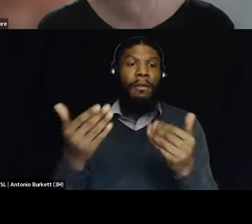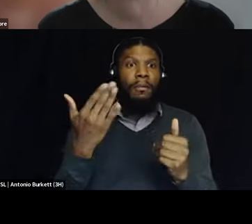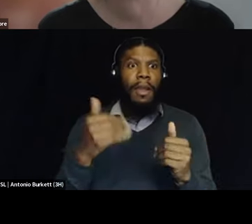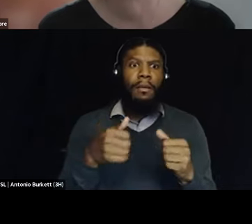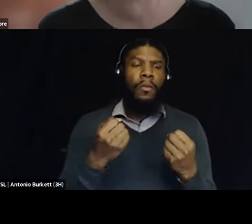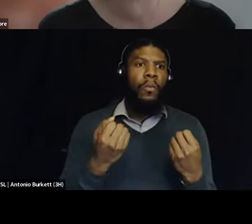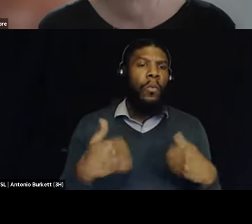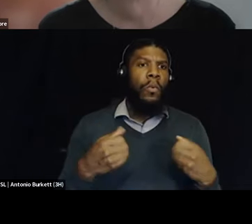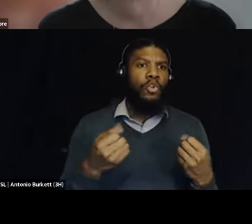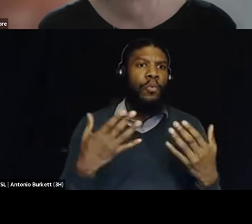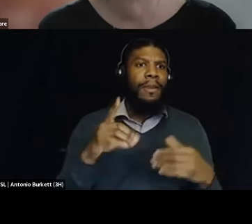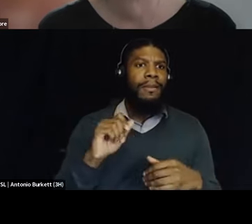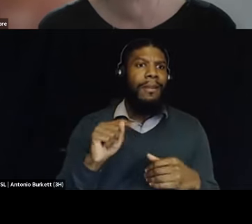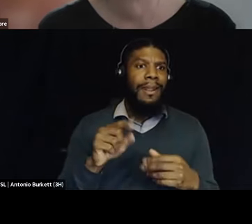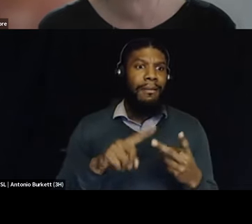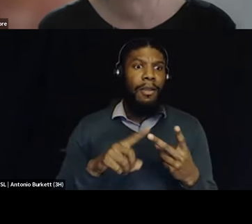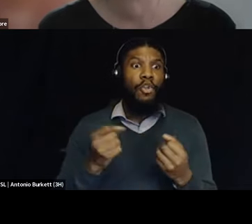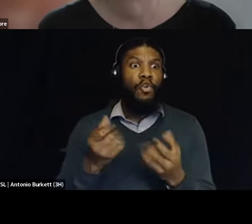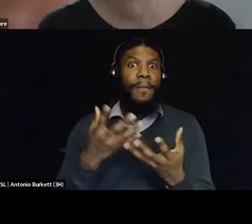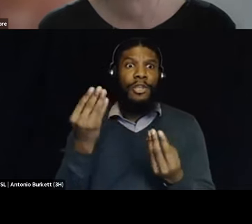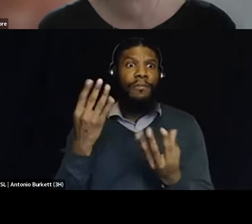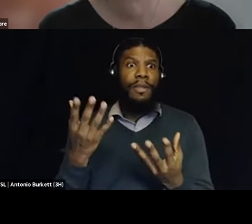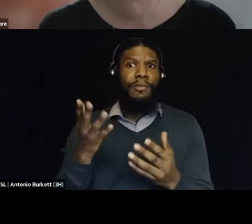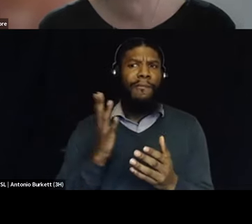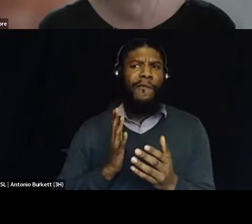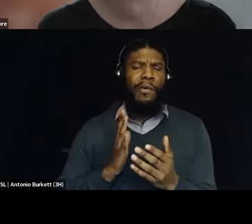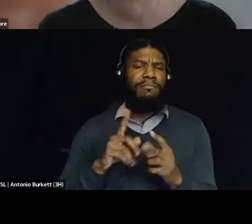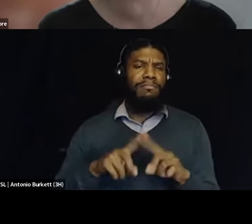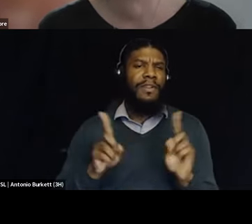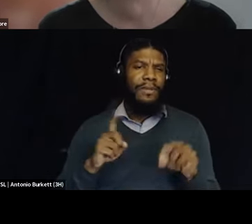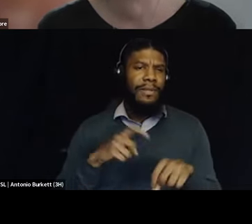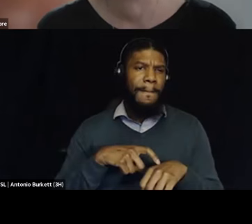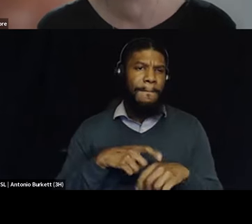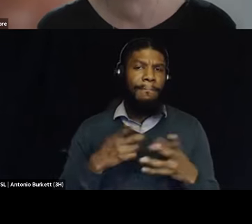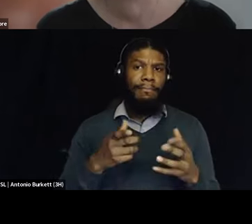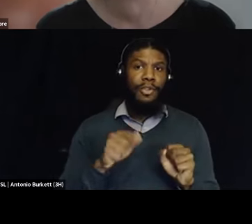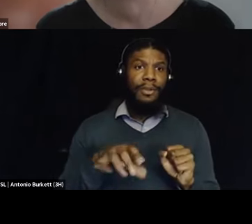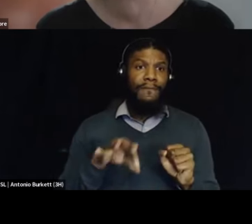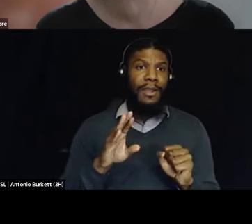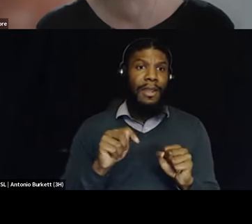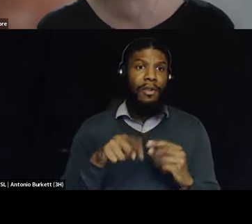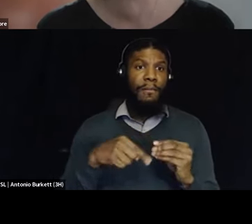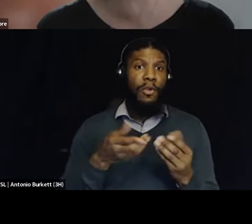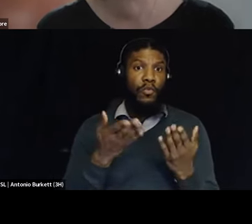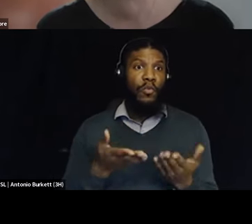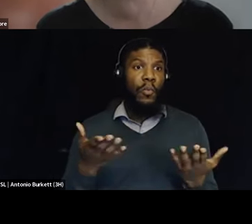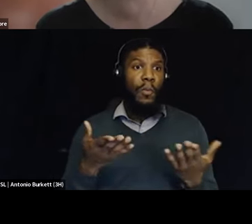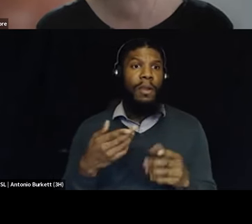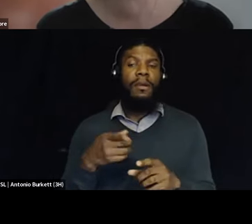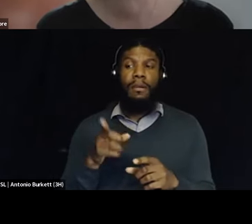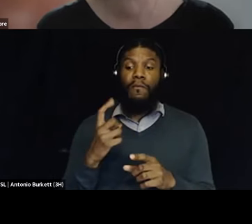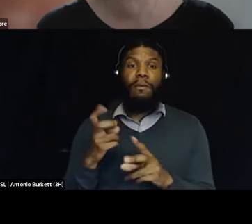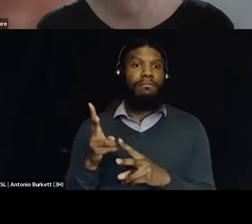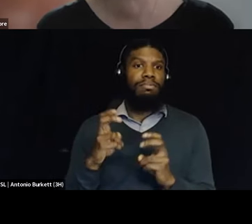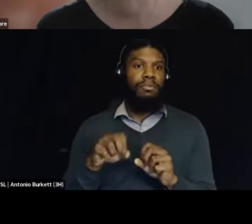there's more information right it used to be that they would only be able to find out something about you from the server that that social service agency would do